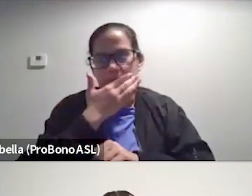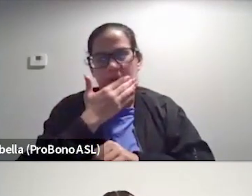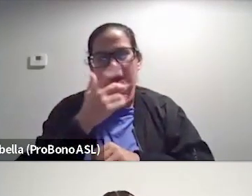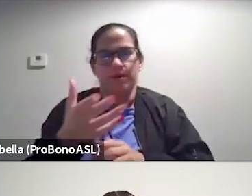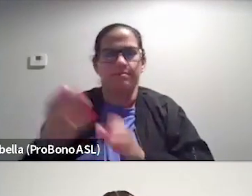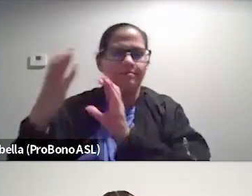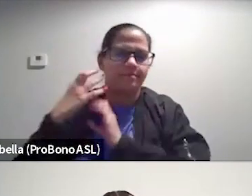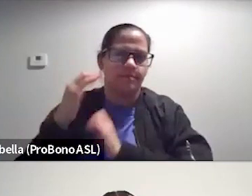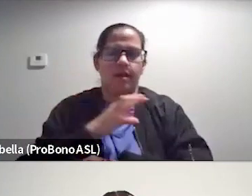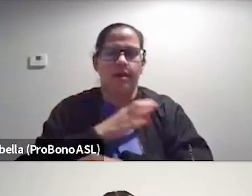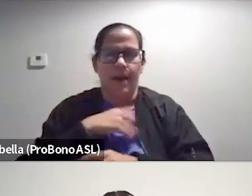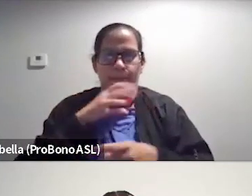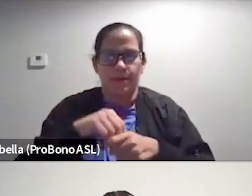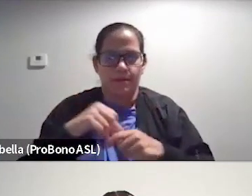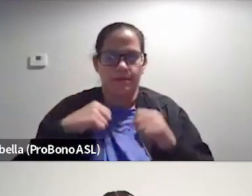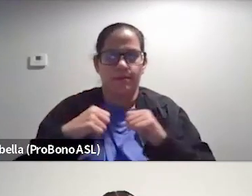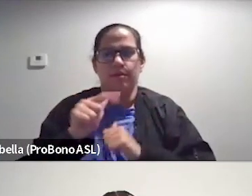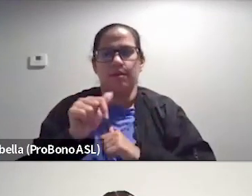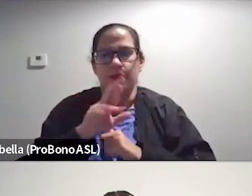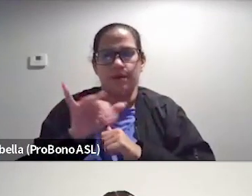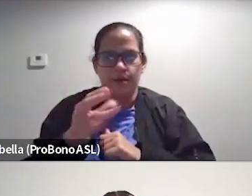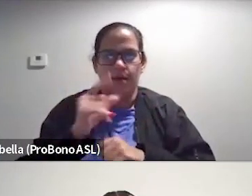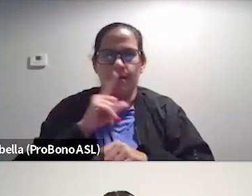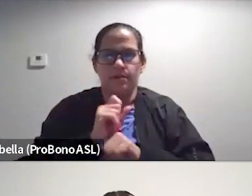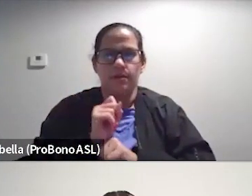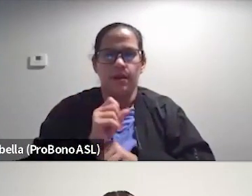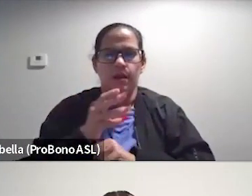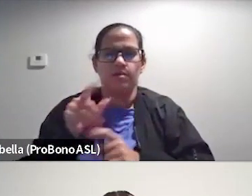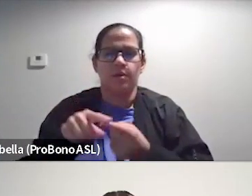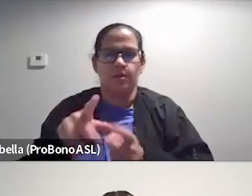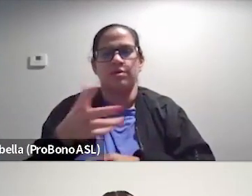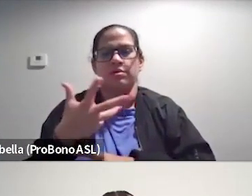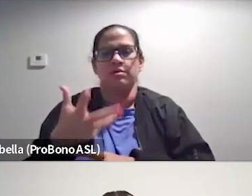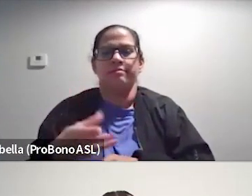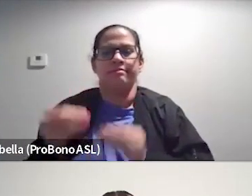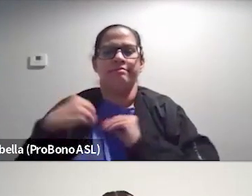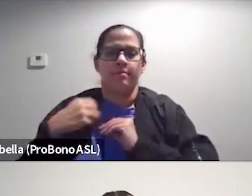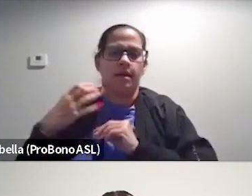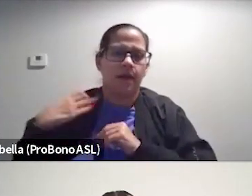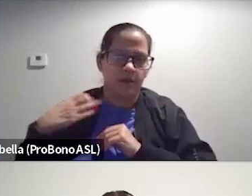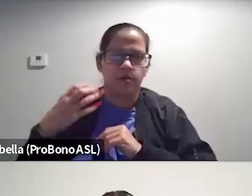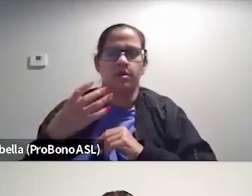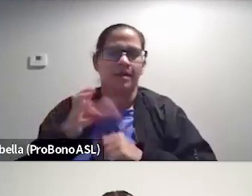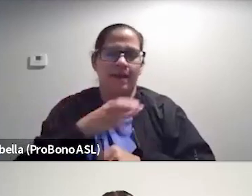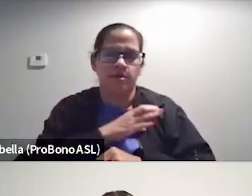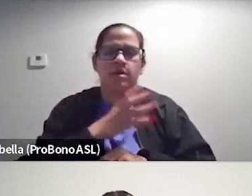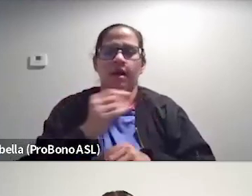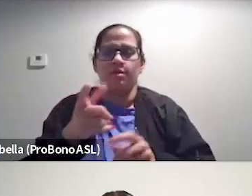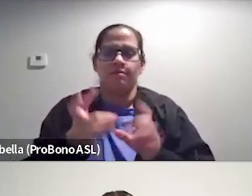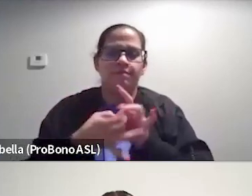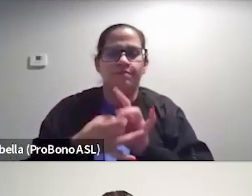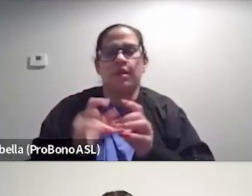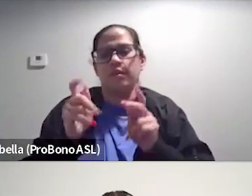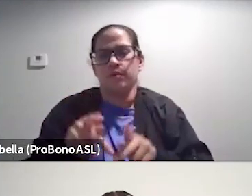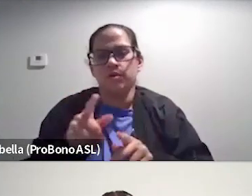on a character, I've been in plays with, with Larry, actually. And so when you're taking on characters and, and engaging another person in that